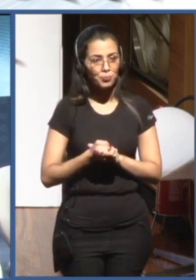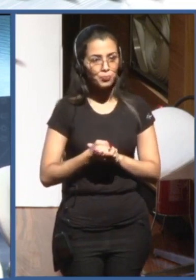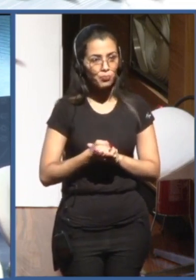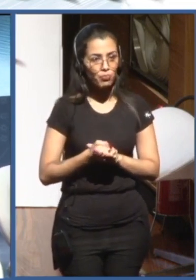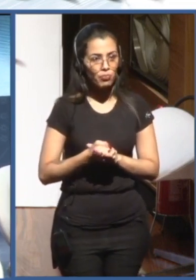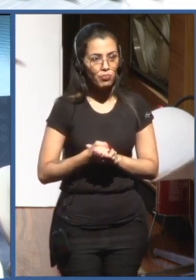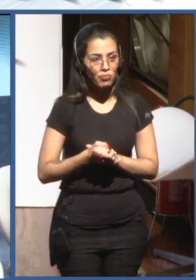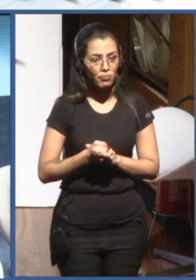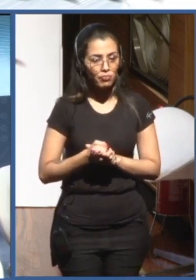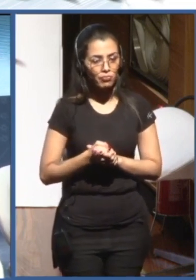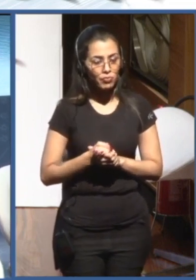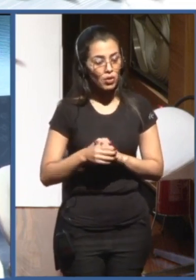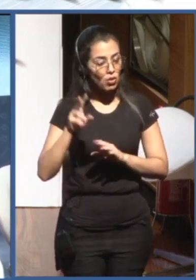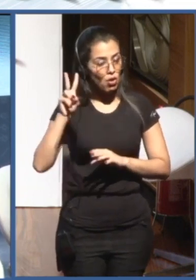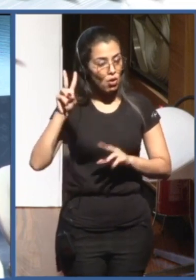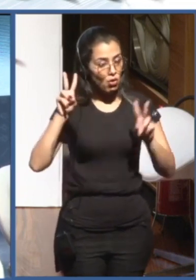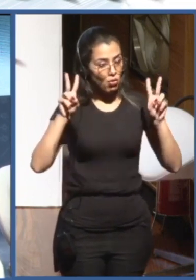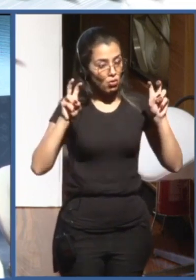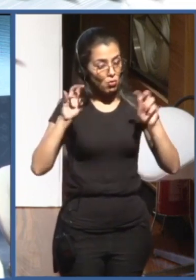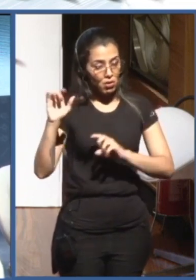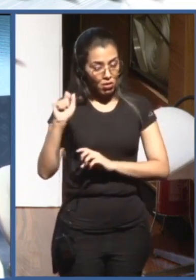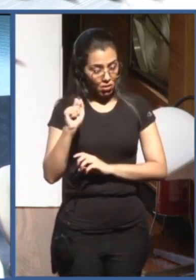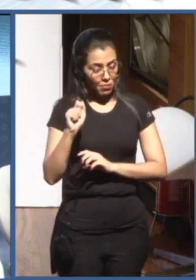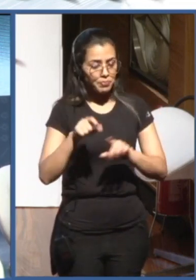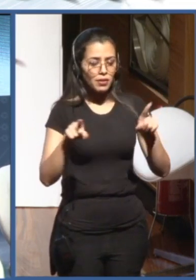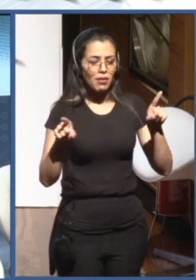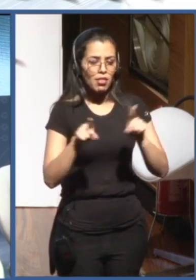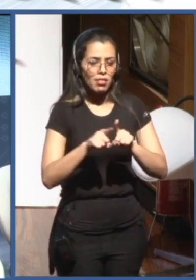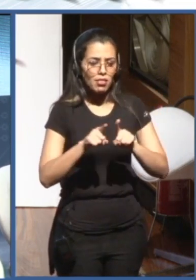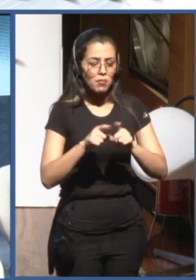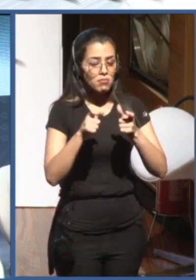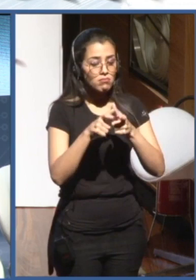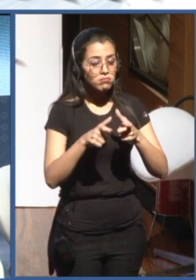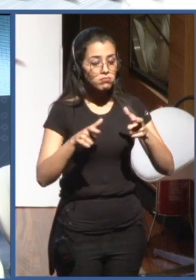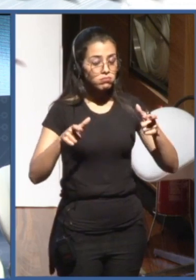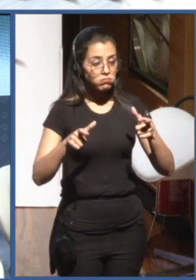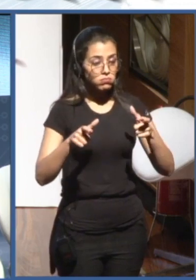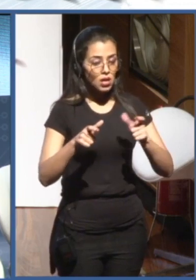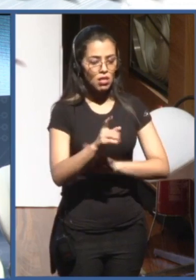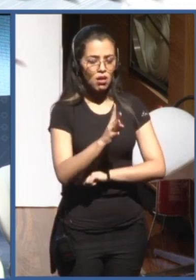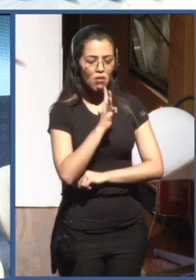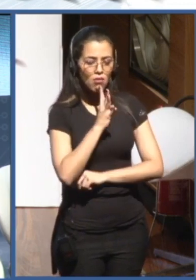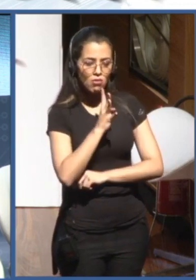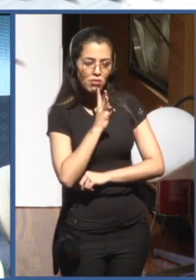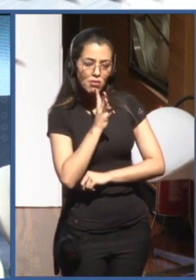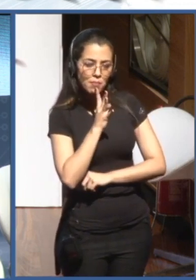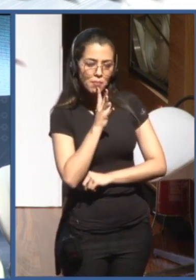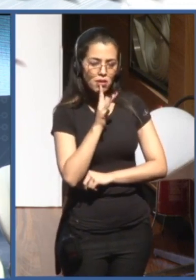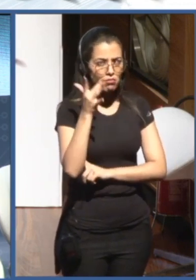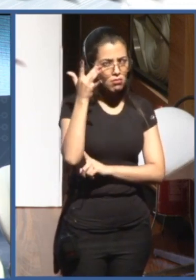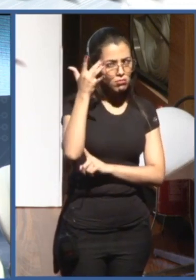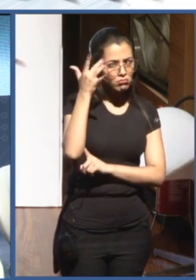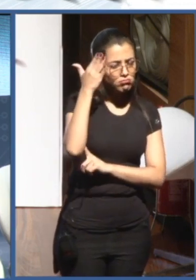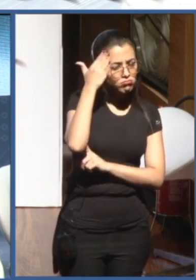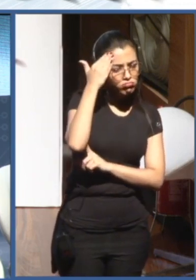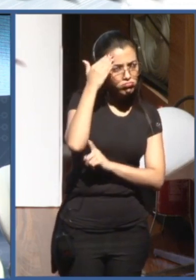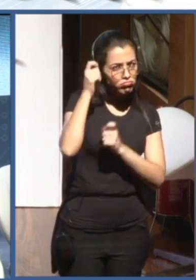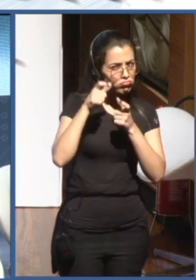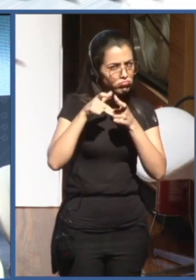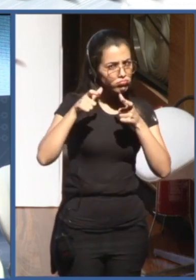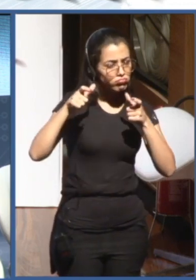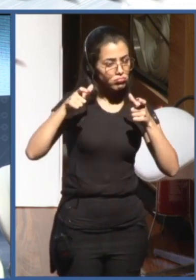level of awareness, to raise the level of AI and digital literacy, but also to inform the global governance of AI conversations happening.